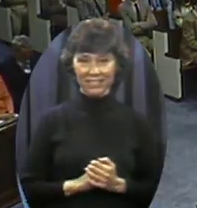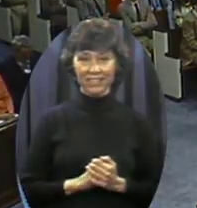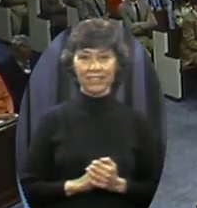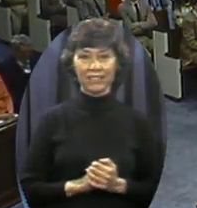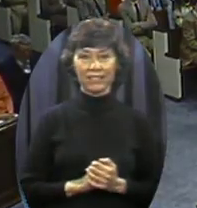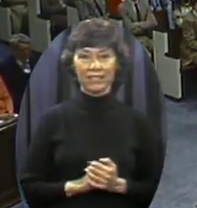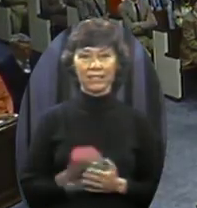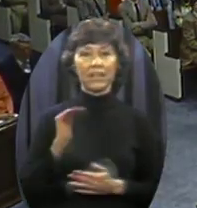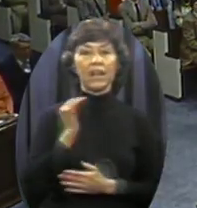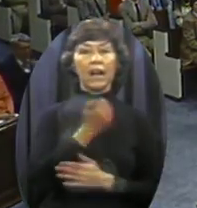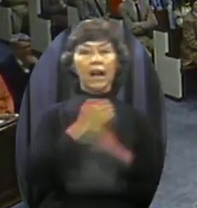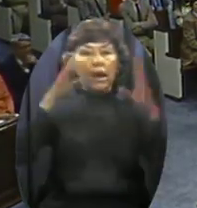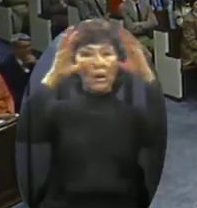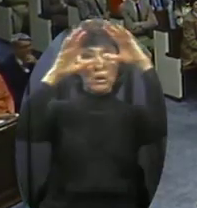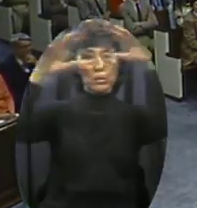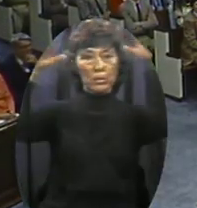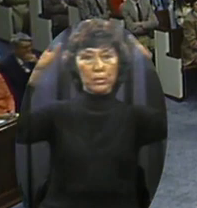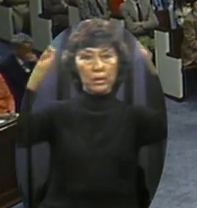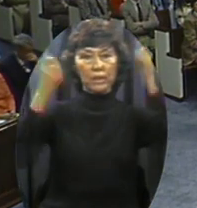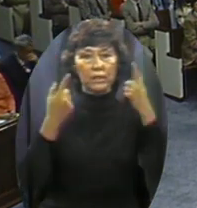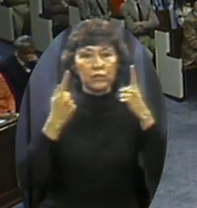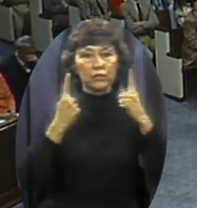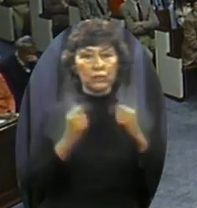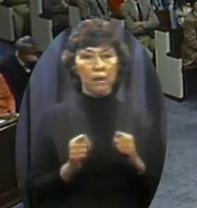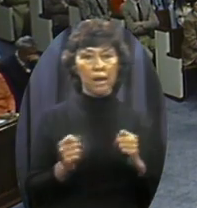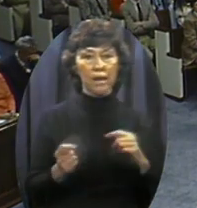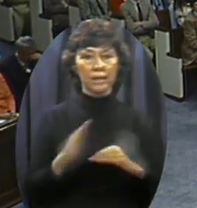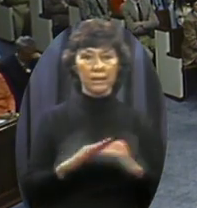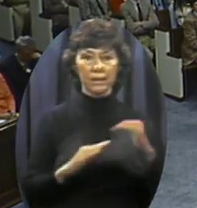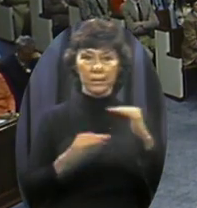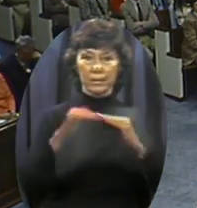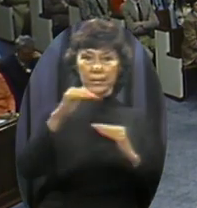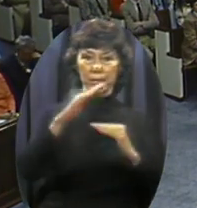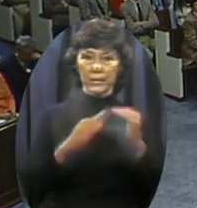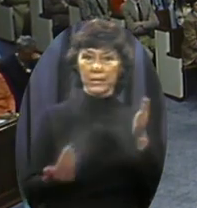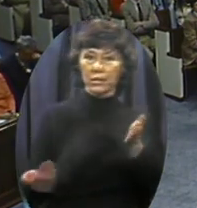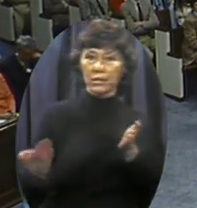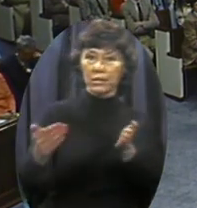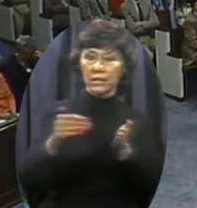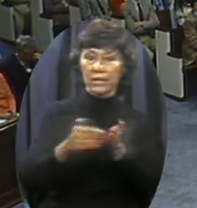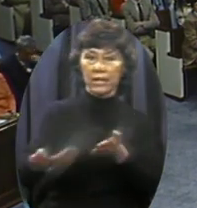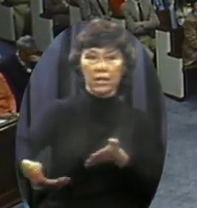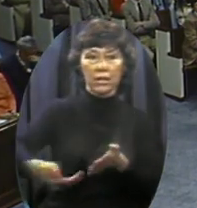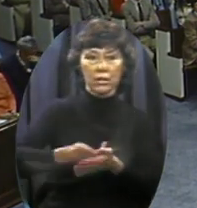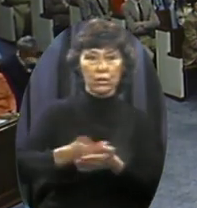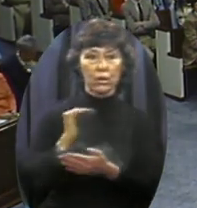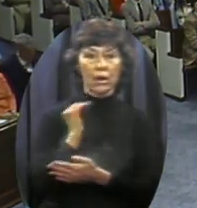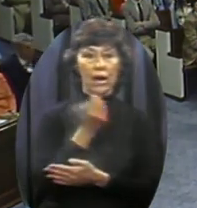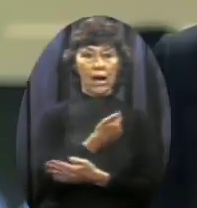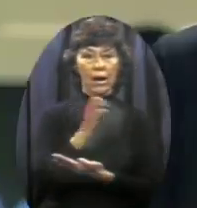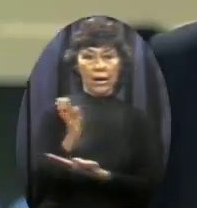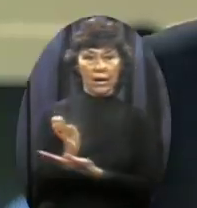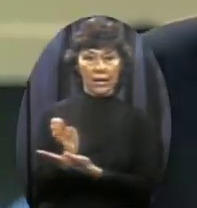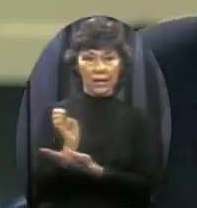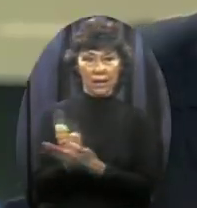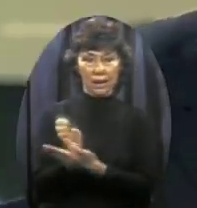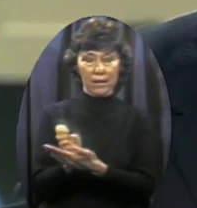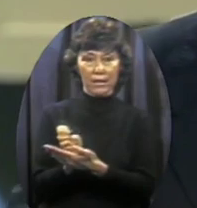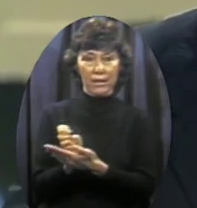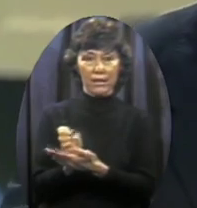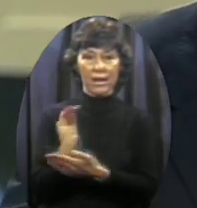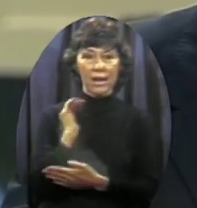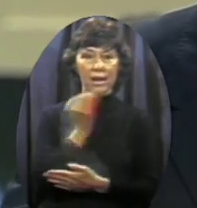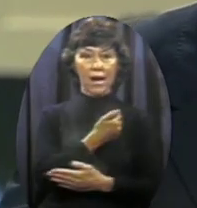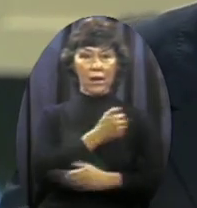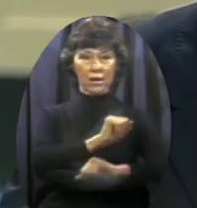Our president has been rebuilding our economy Rebuilding the military defenses of this country When the